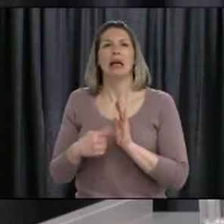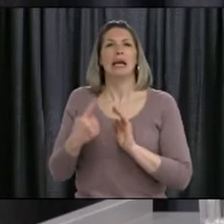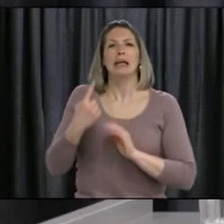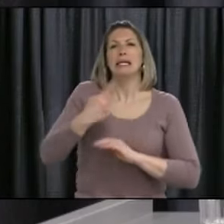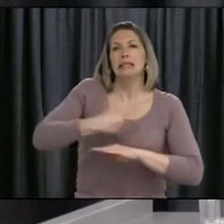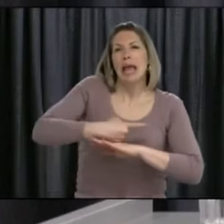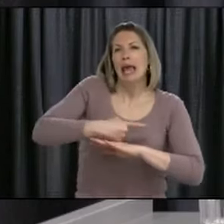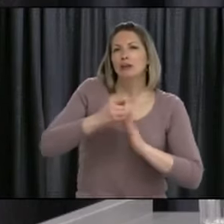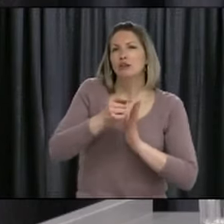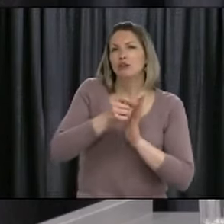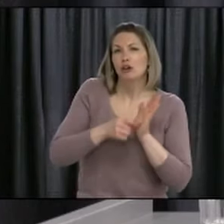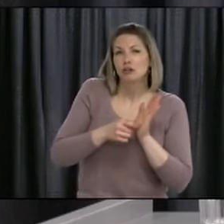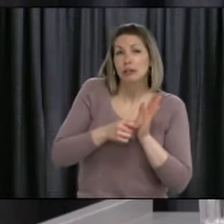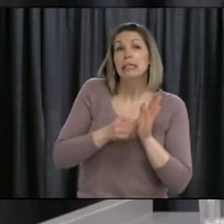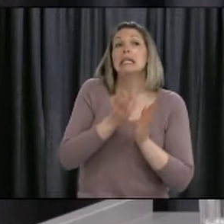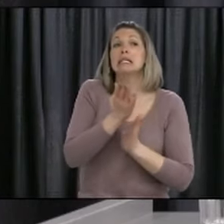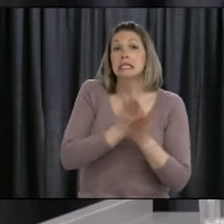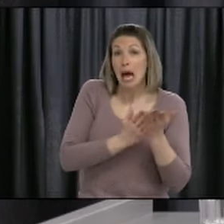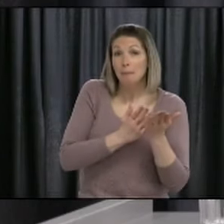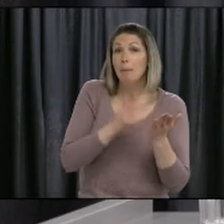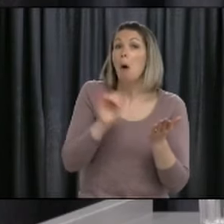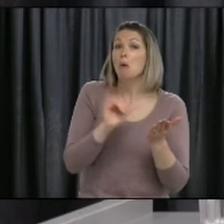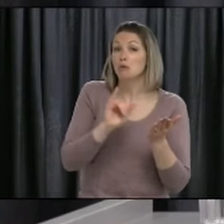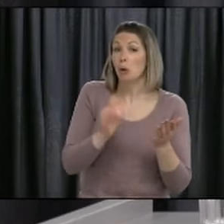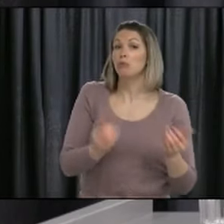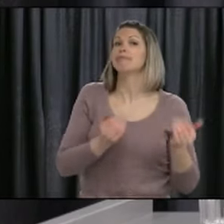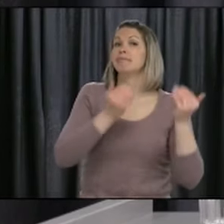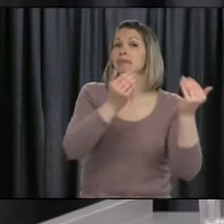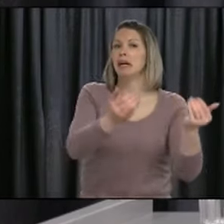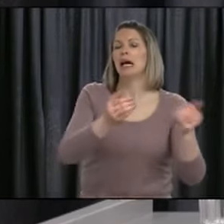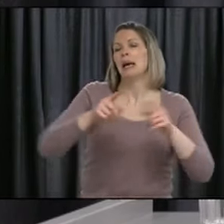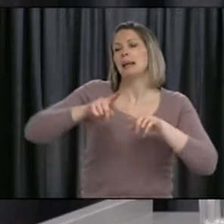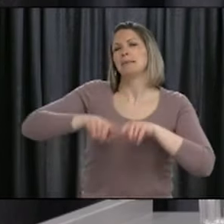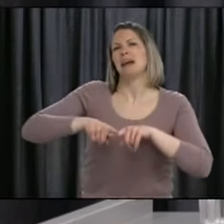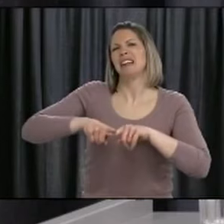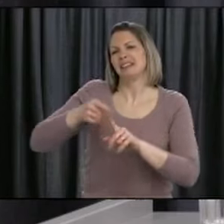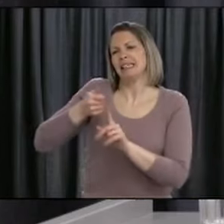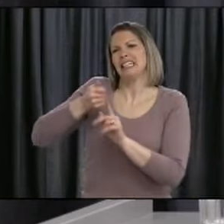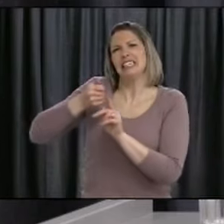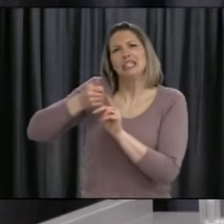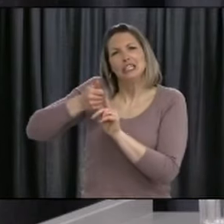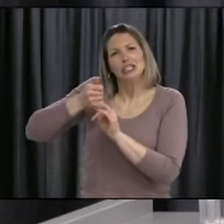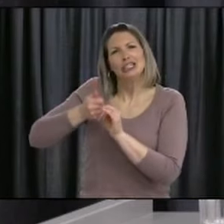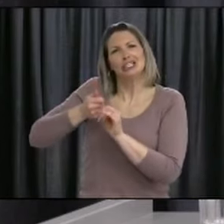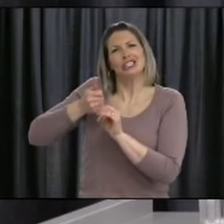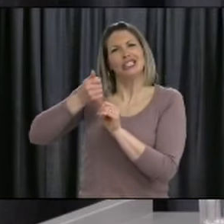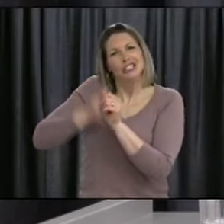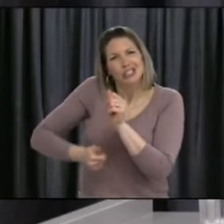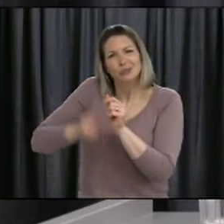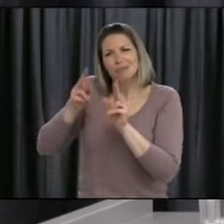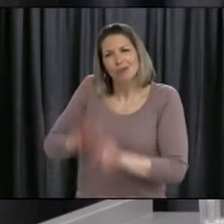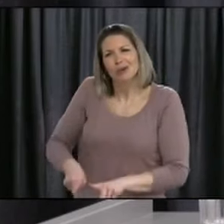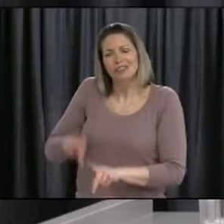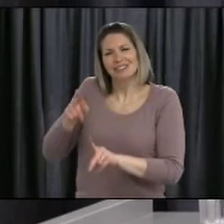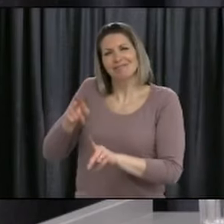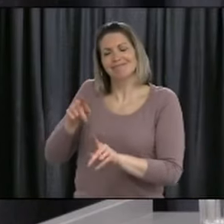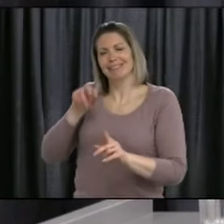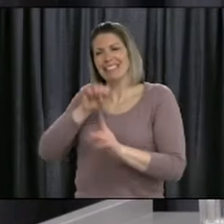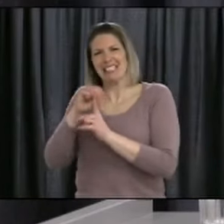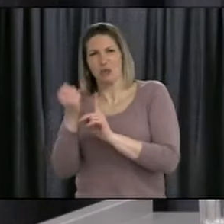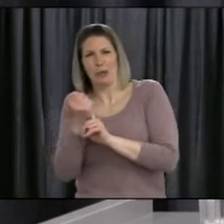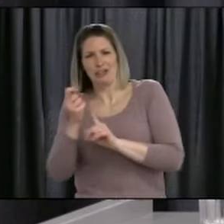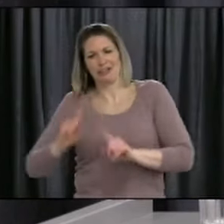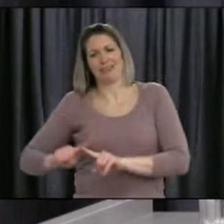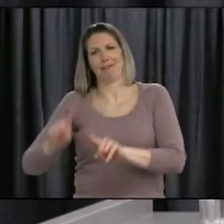cases. But against that, the surgeons, the specialists are going to have to go through the people they know they've deferred and say,